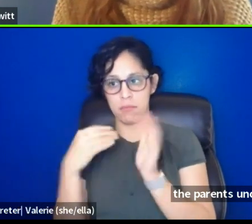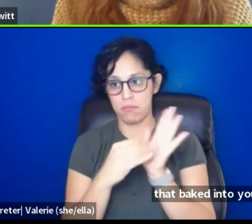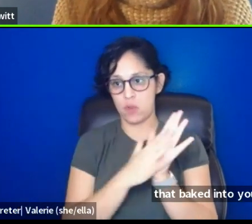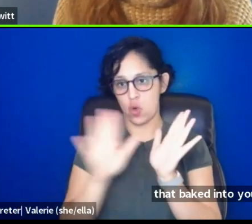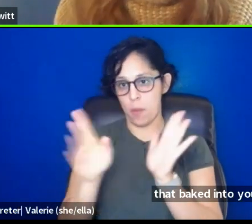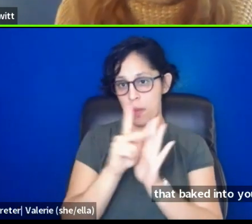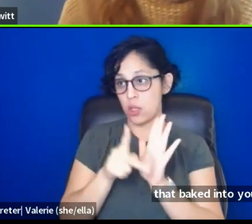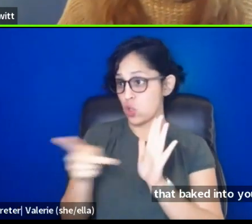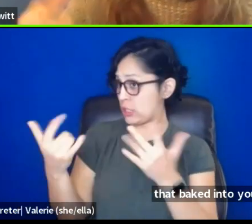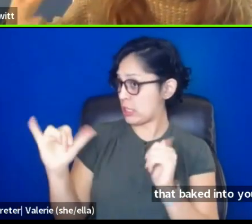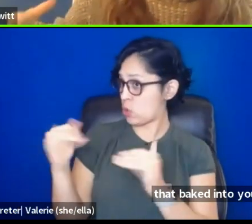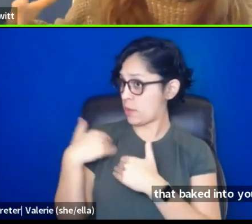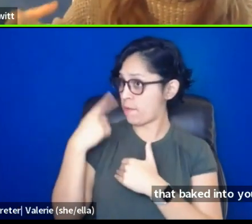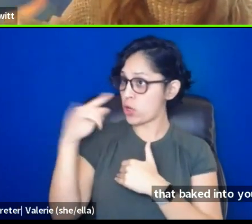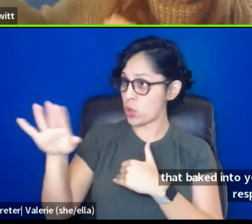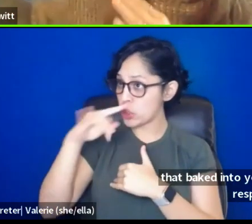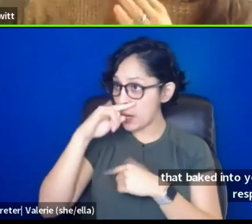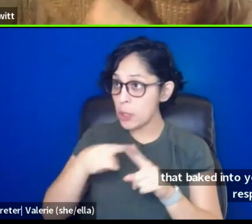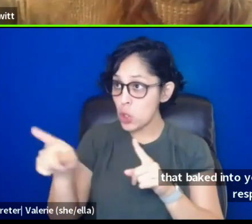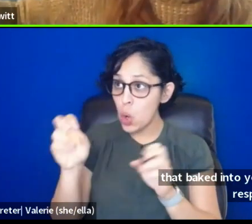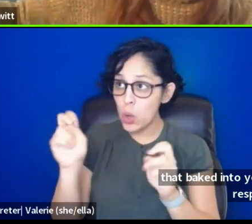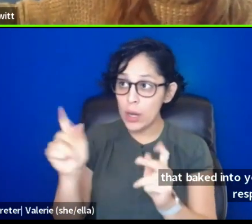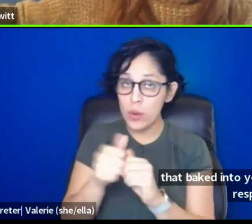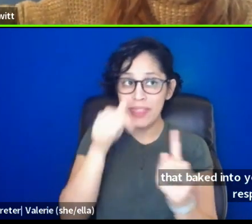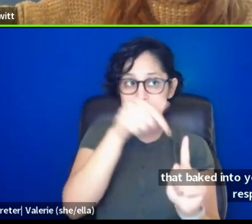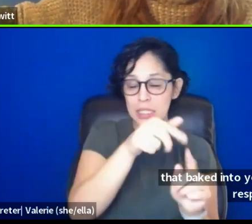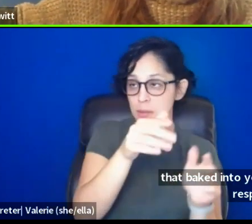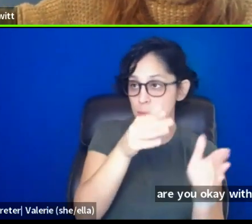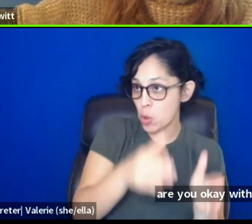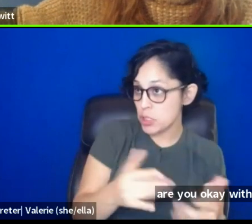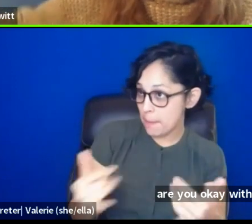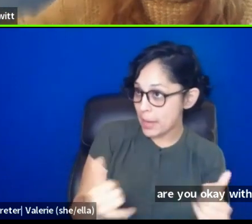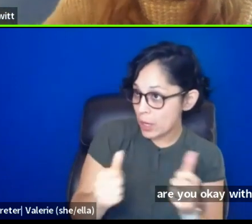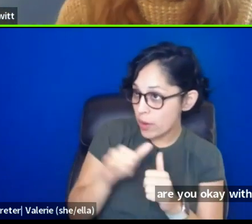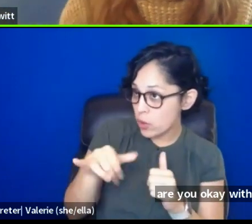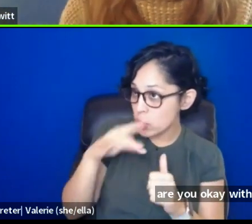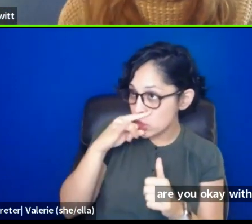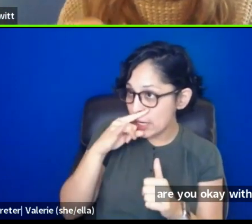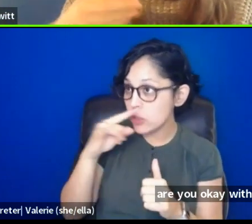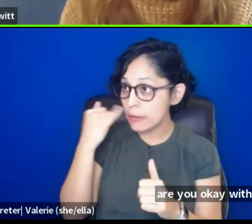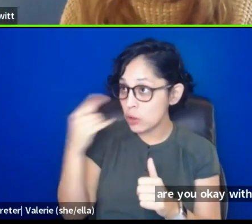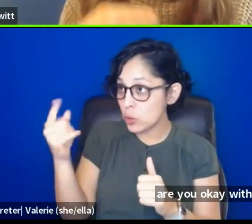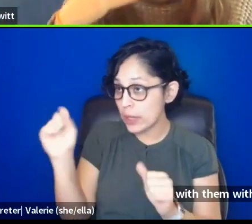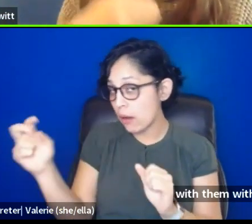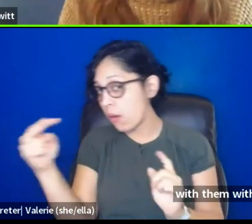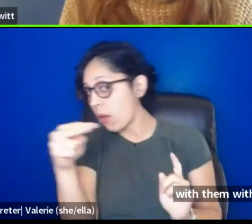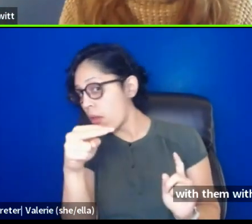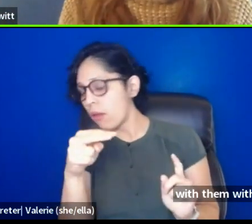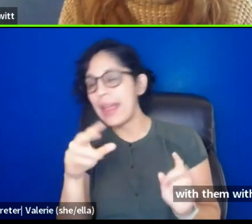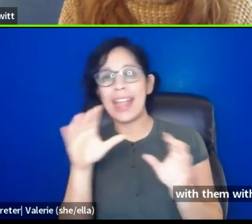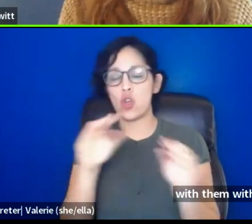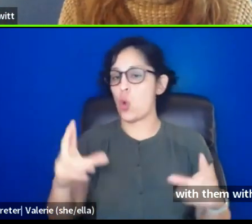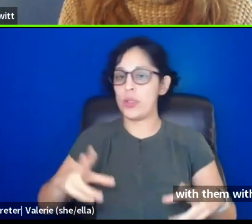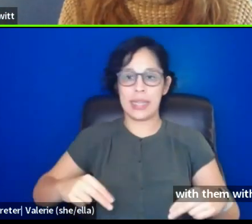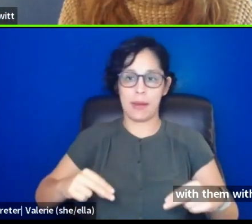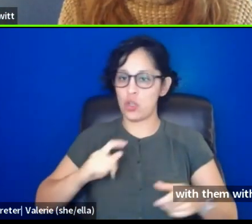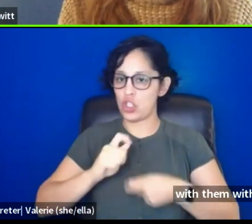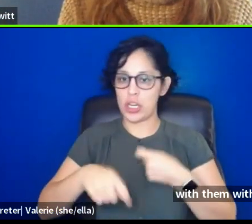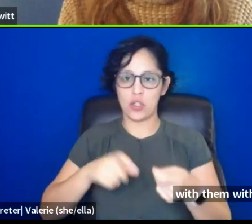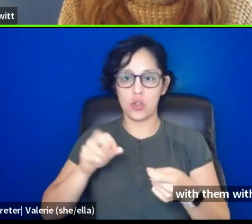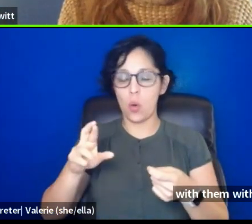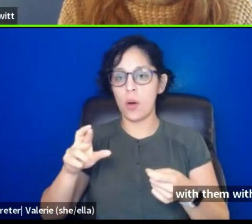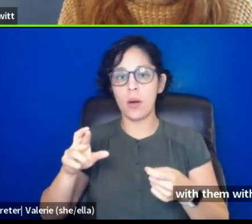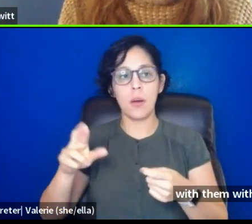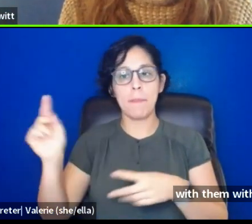responsible for your child, but are you okay with this member of our community playing with them within your line of sight? And then no diaper changes or bathroom breaks without